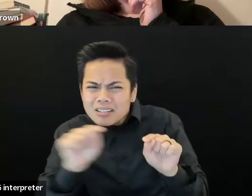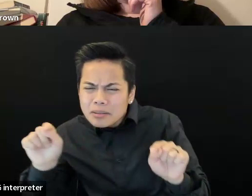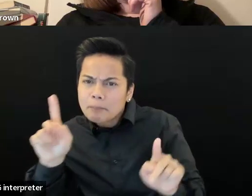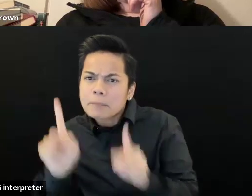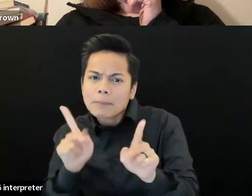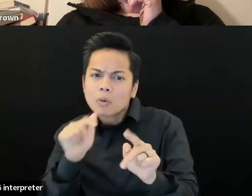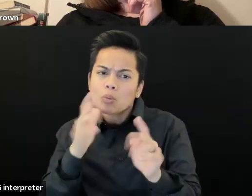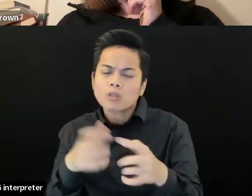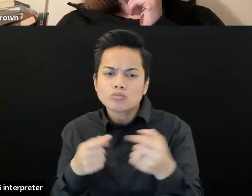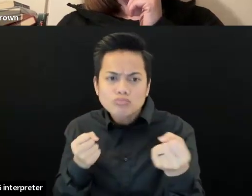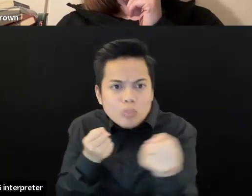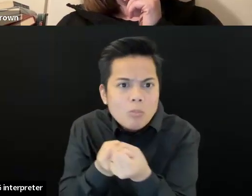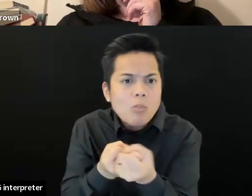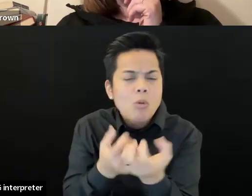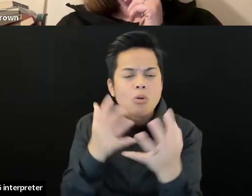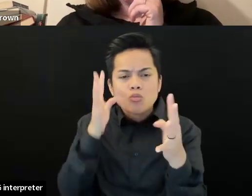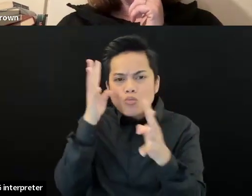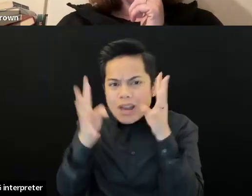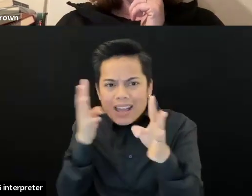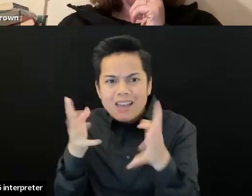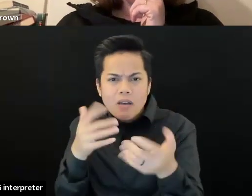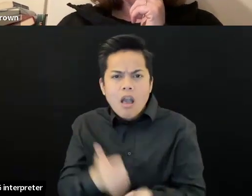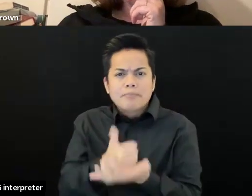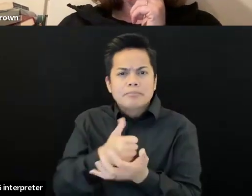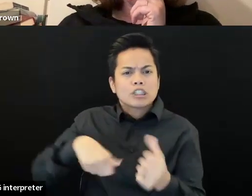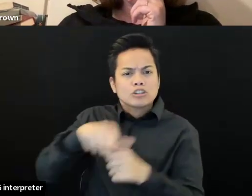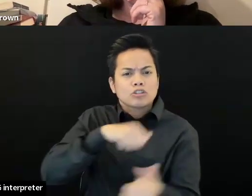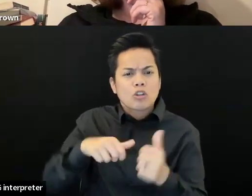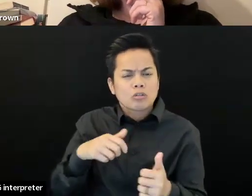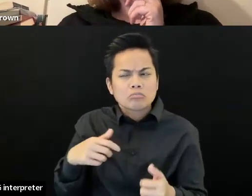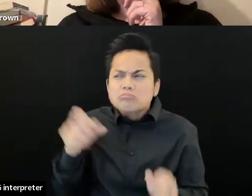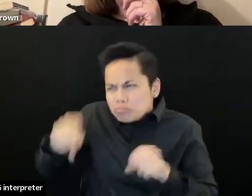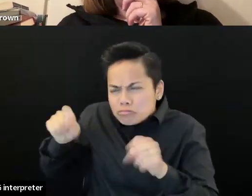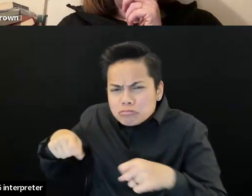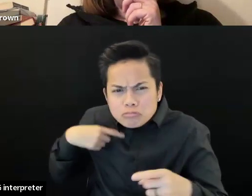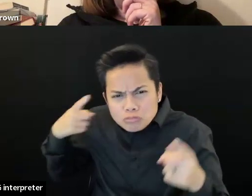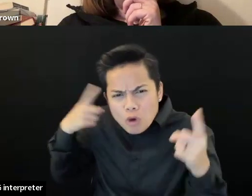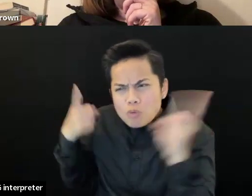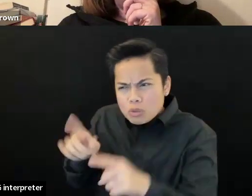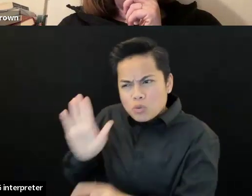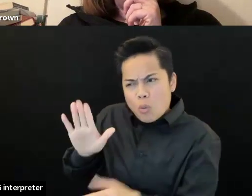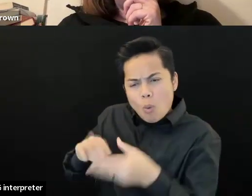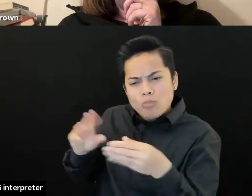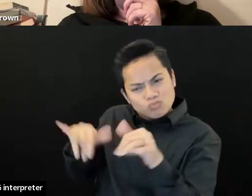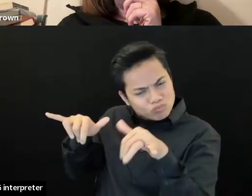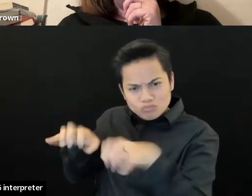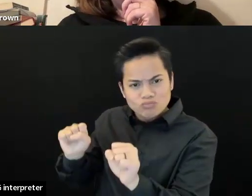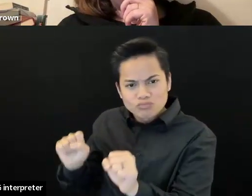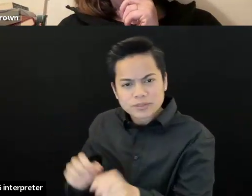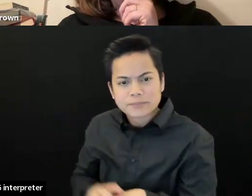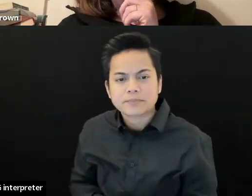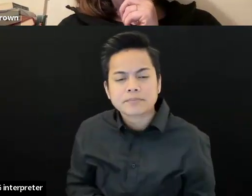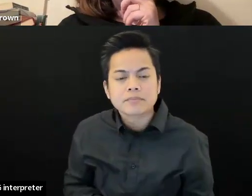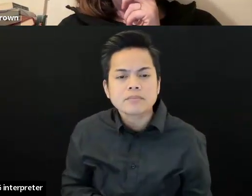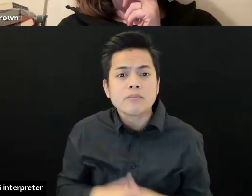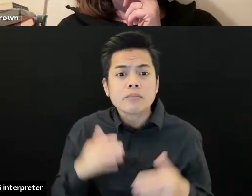glad to hear you, you, you, uh, say that as well. Um, Catherine, I am, uh, giving